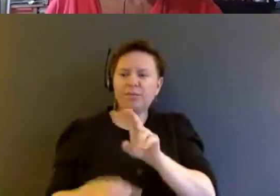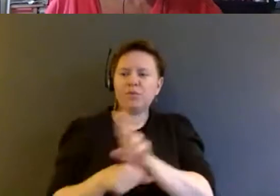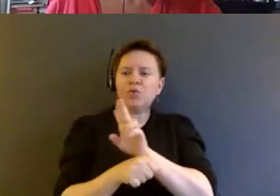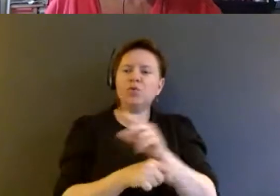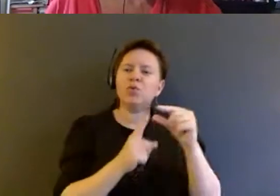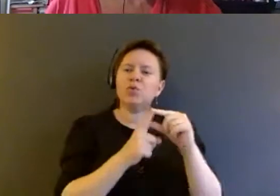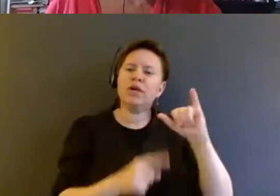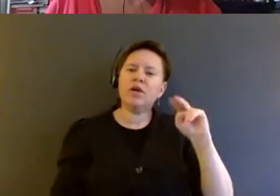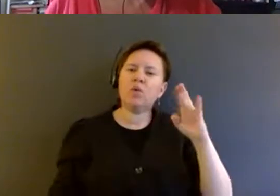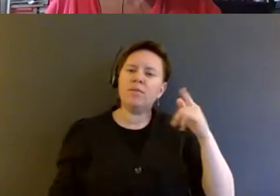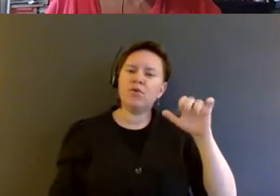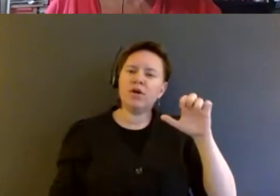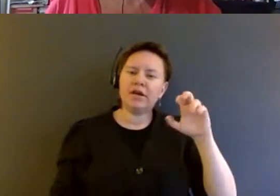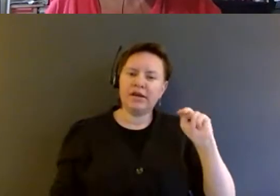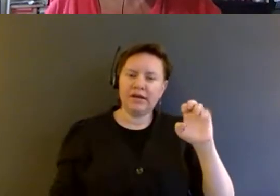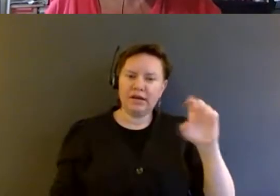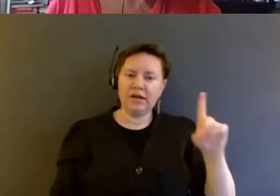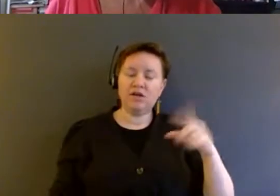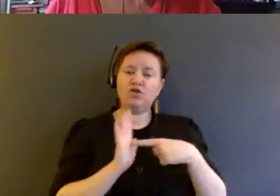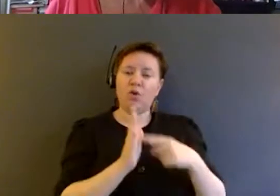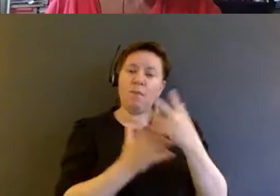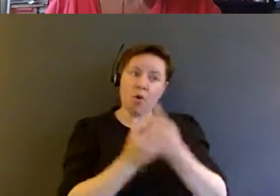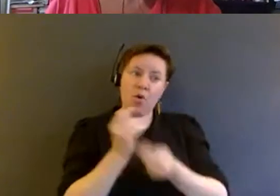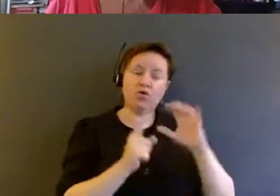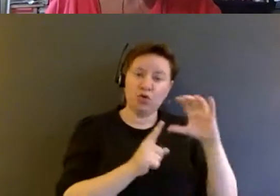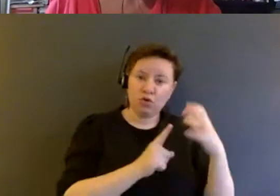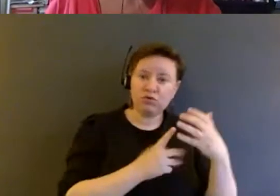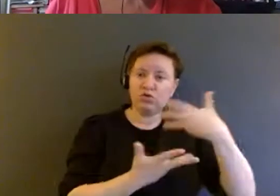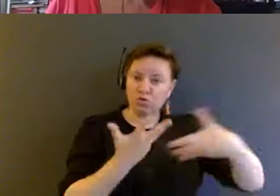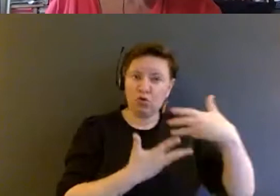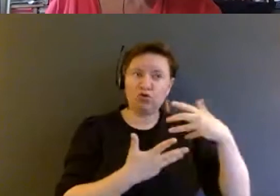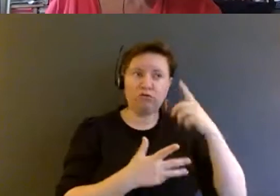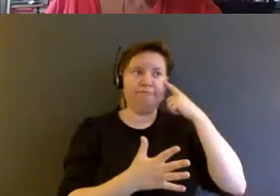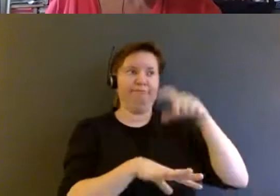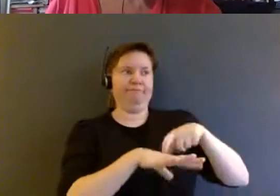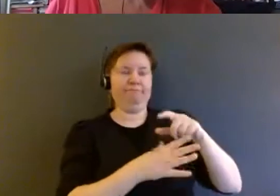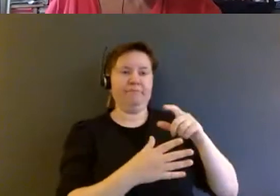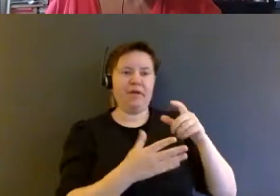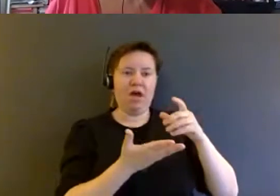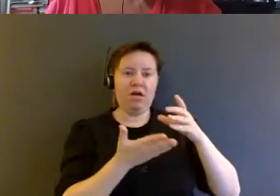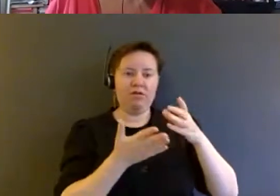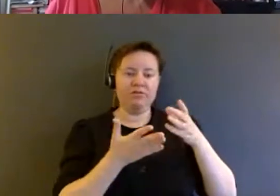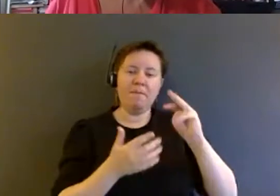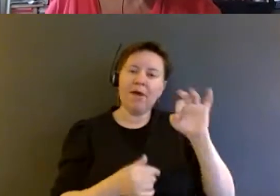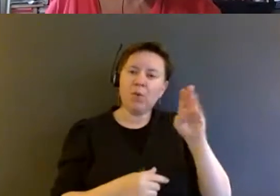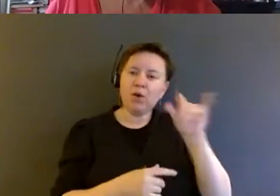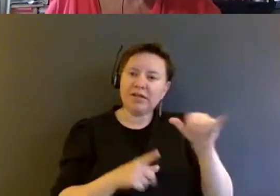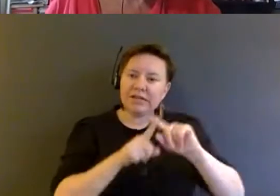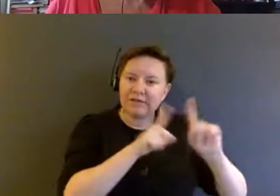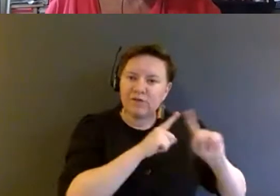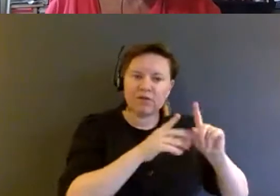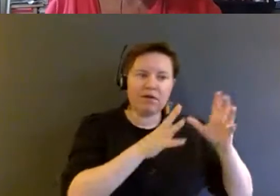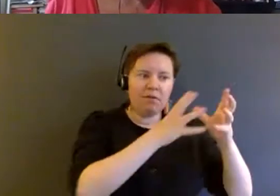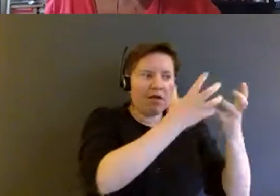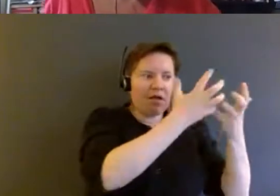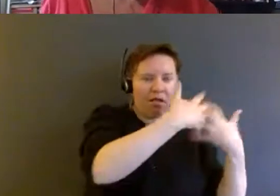signal both the cultural and social incorporation of minority difference into the status quo